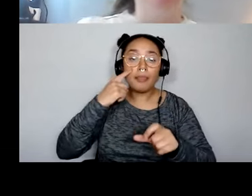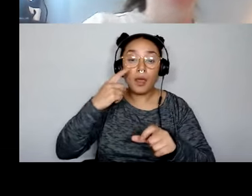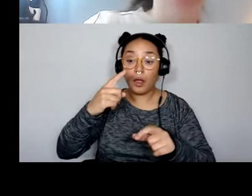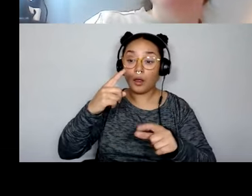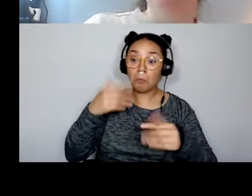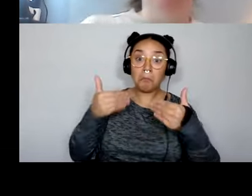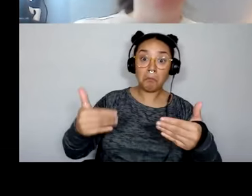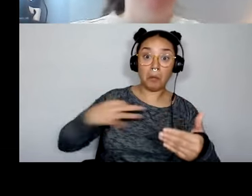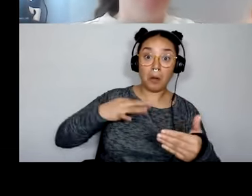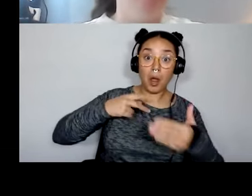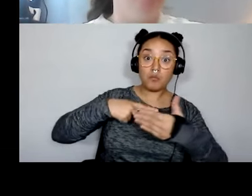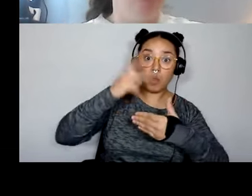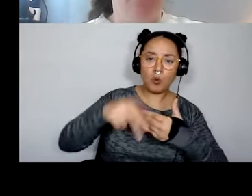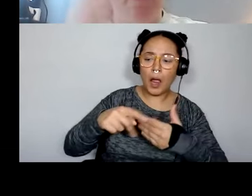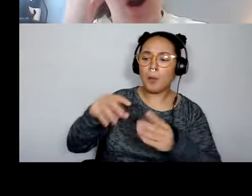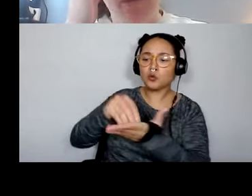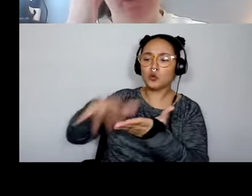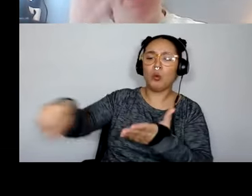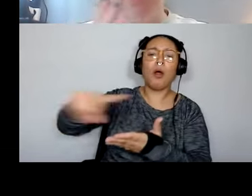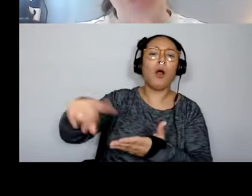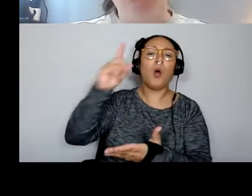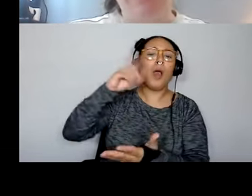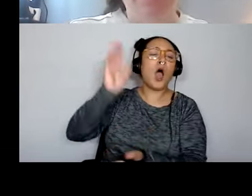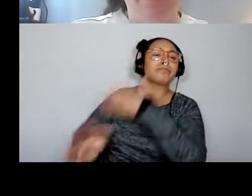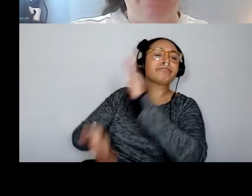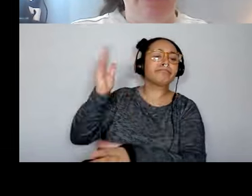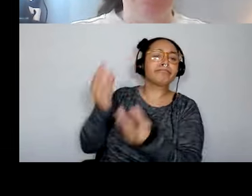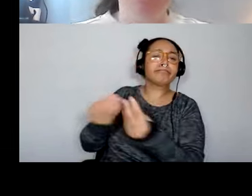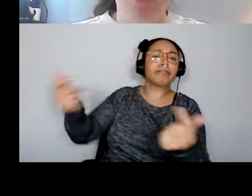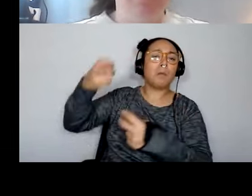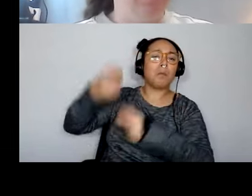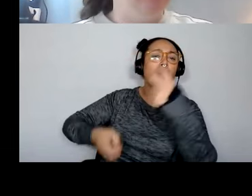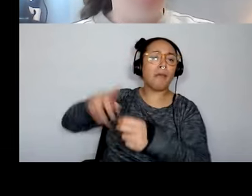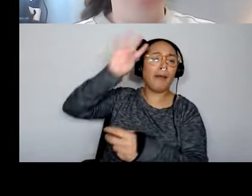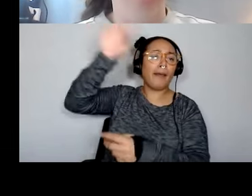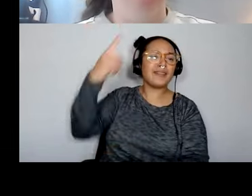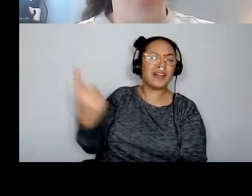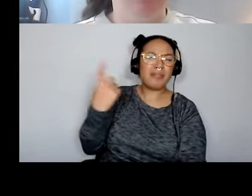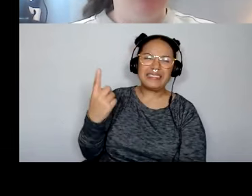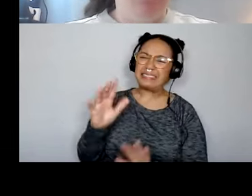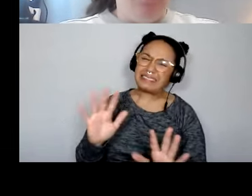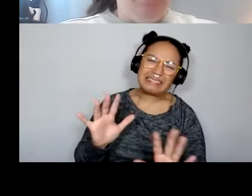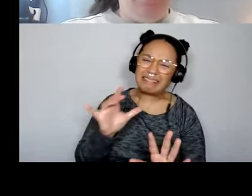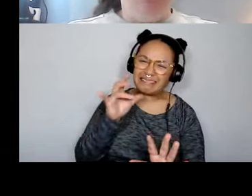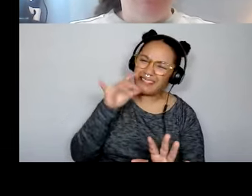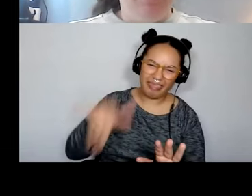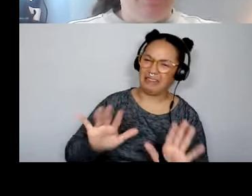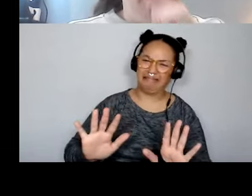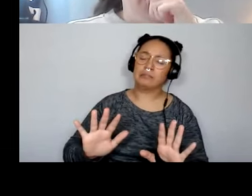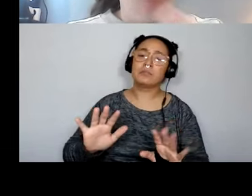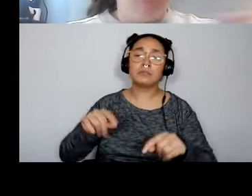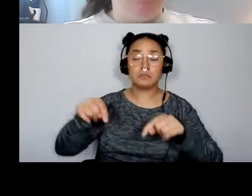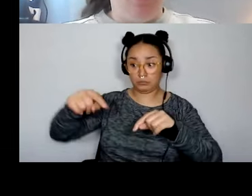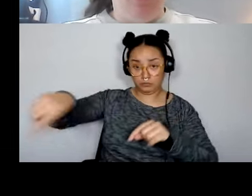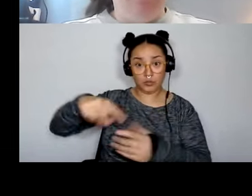and these students are going to be able to solve their problem and create something. And that's not exactly what this is about. These students,